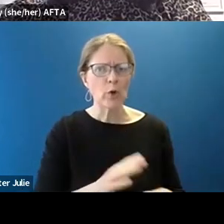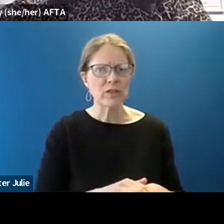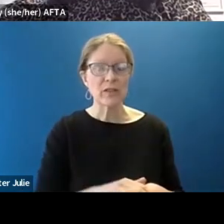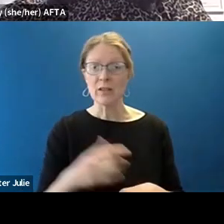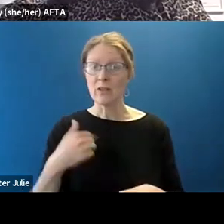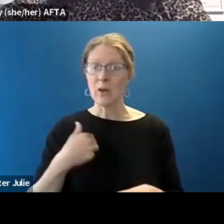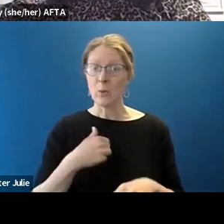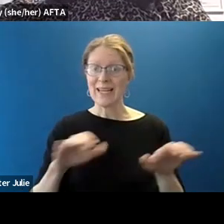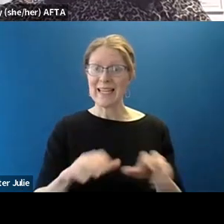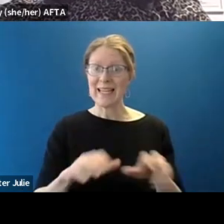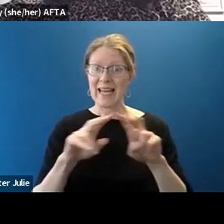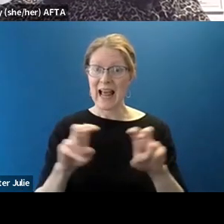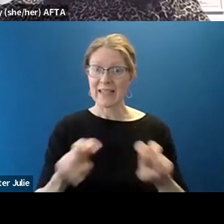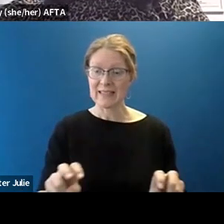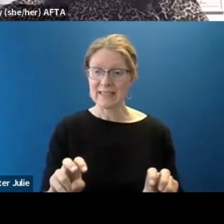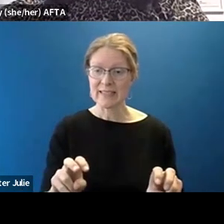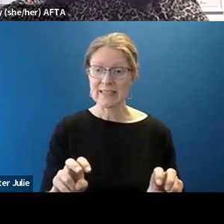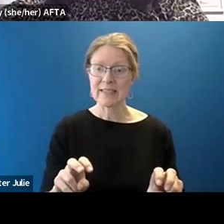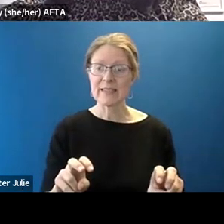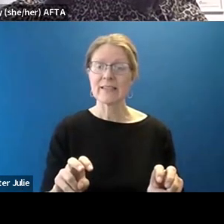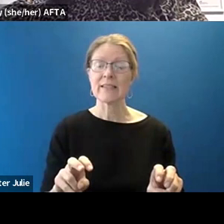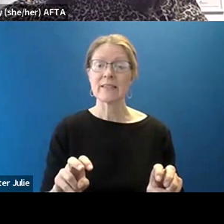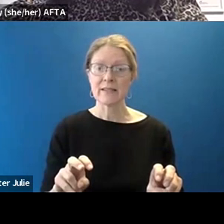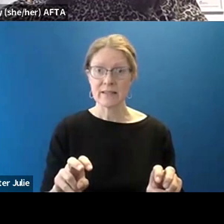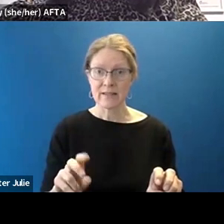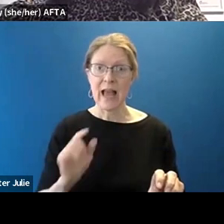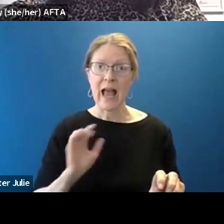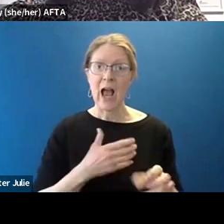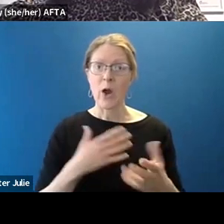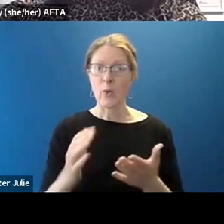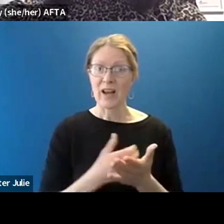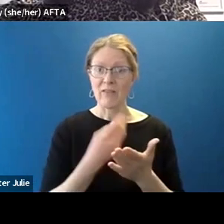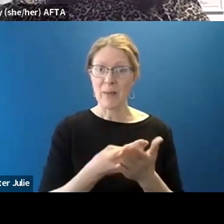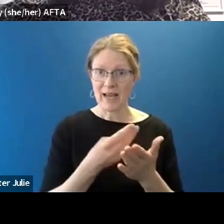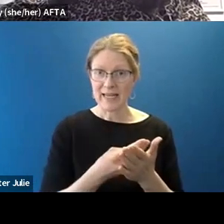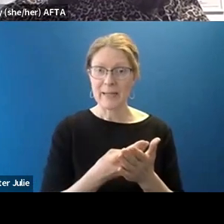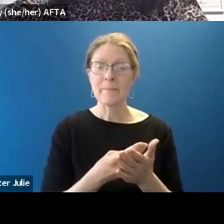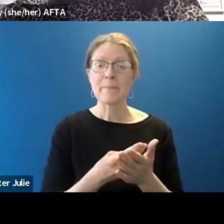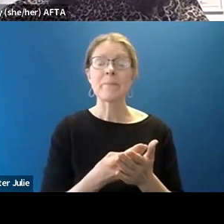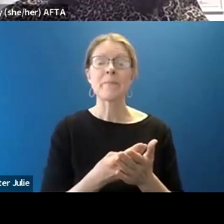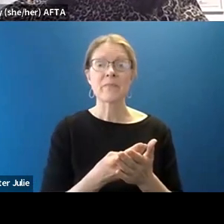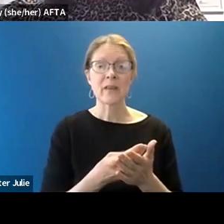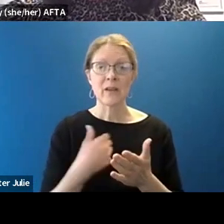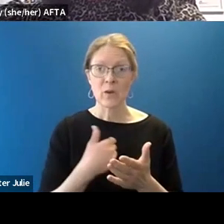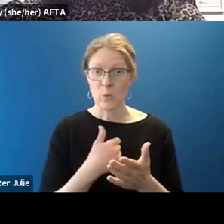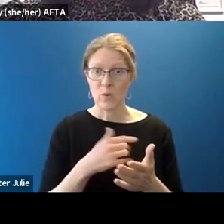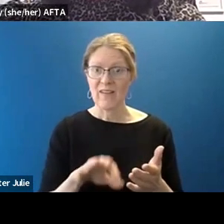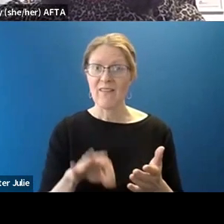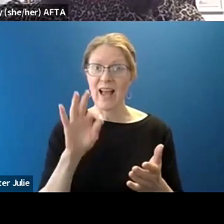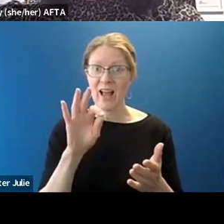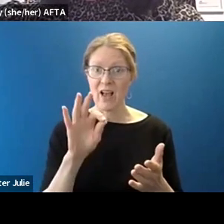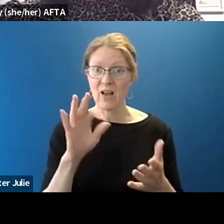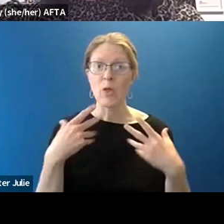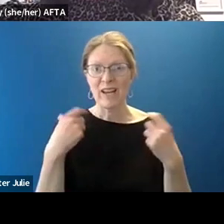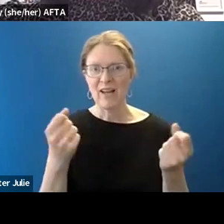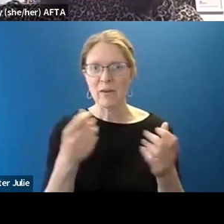of our ARPA recovery money that the state allocated. And we found that the money that was allocated